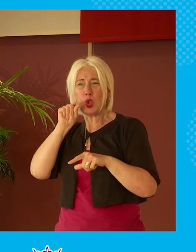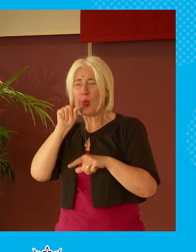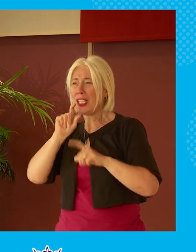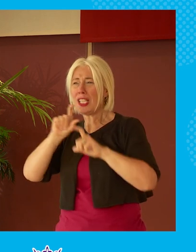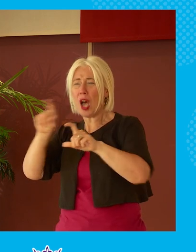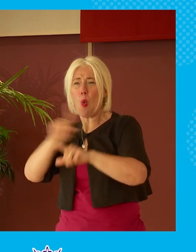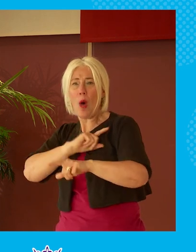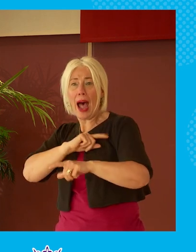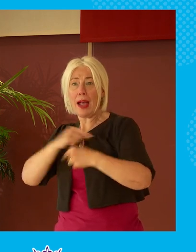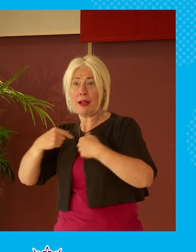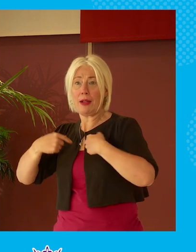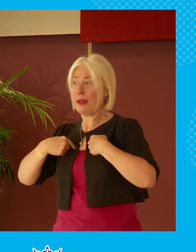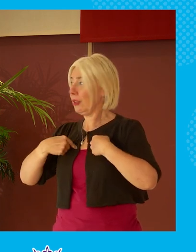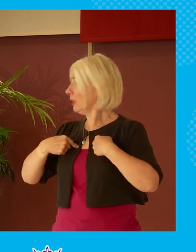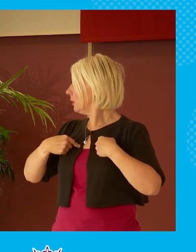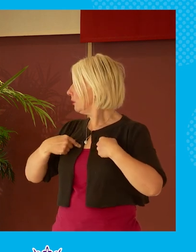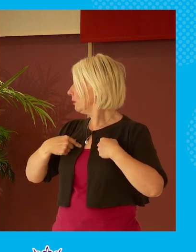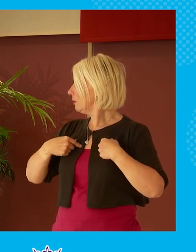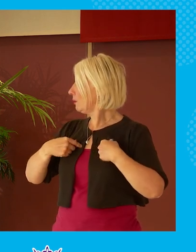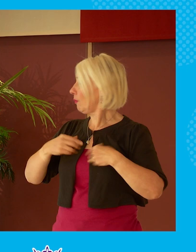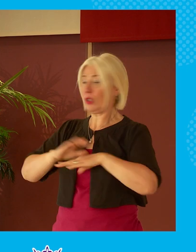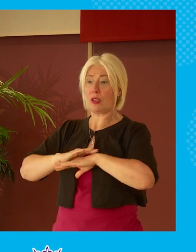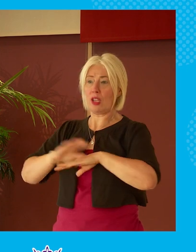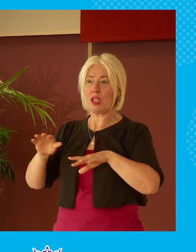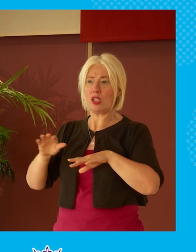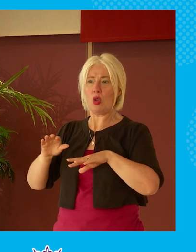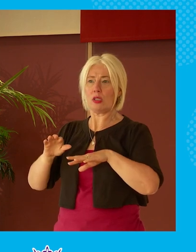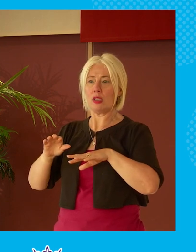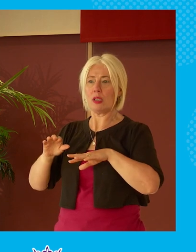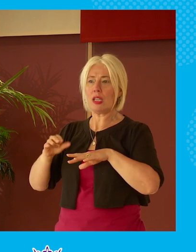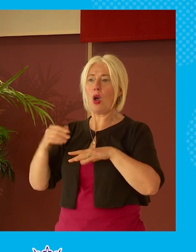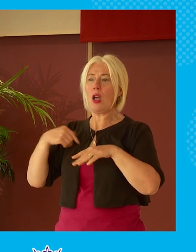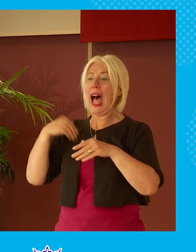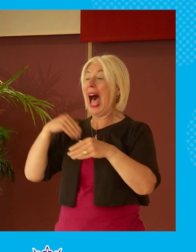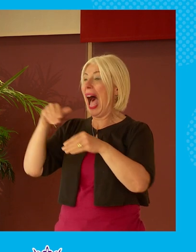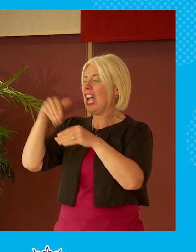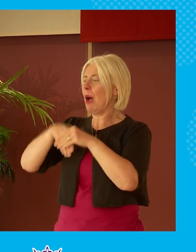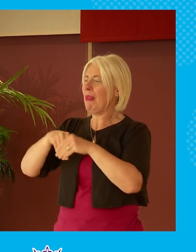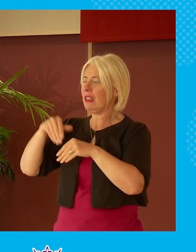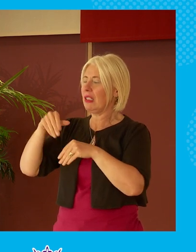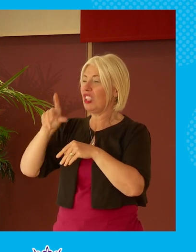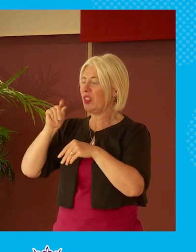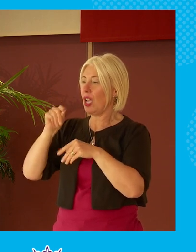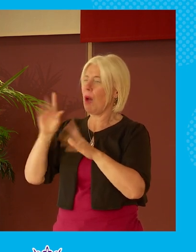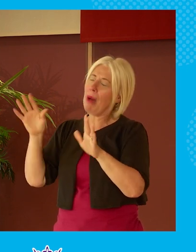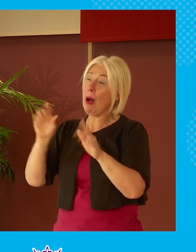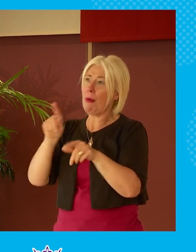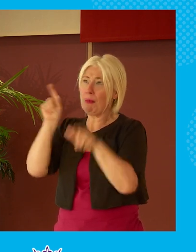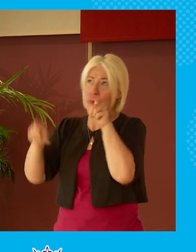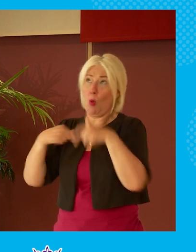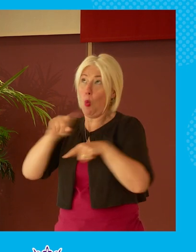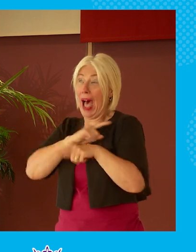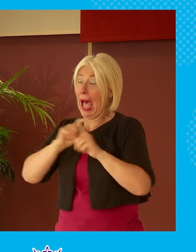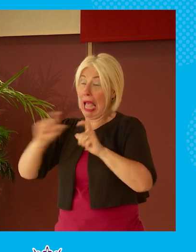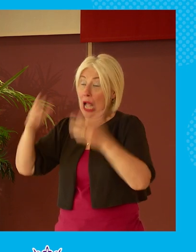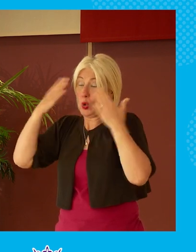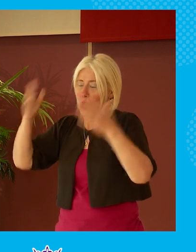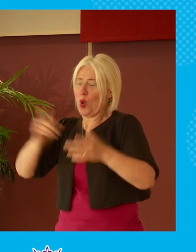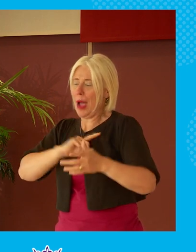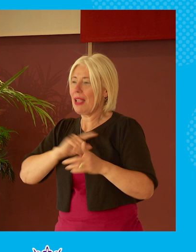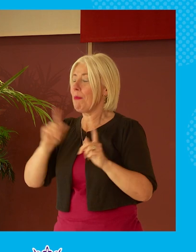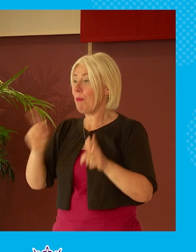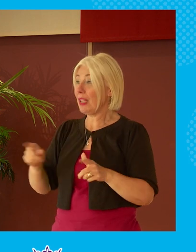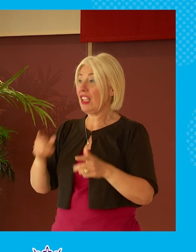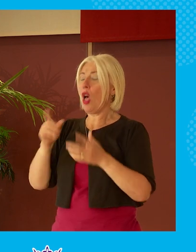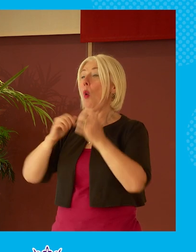people were on twitter i'm on twitter i'm so um do as do as do as i say not as i do but but i i think there's a really interesting the thing